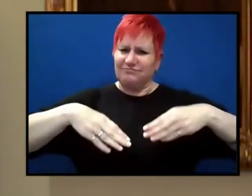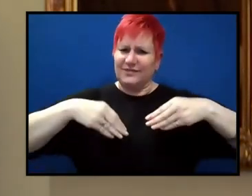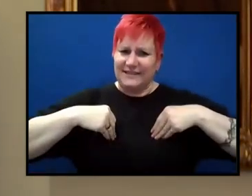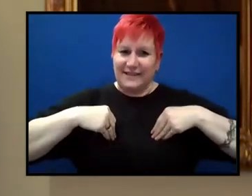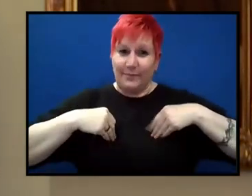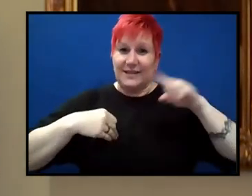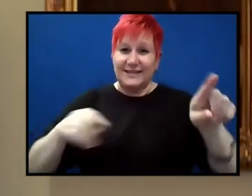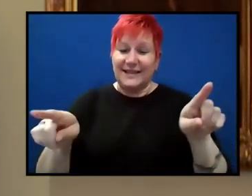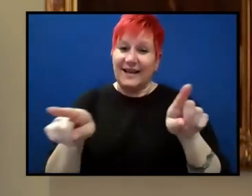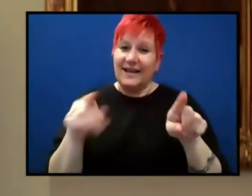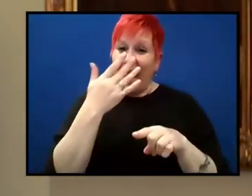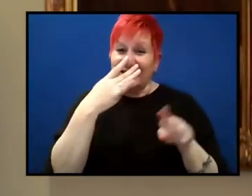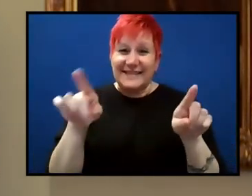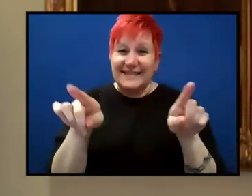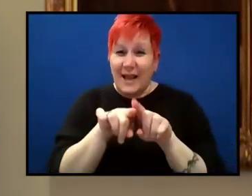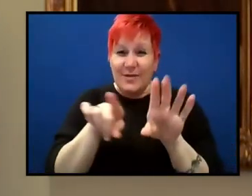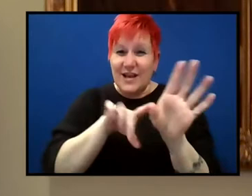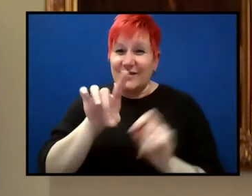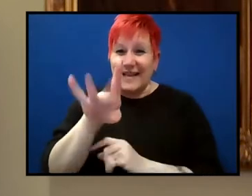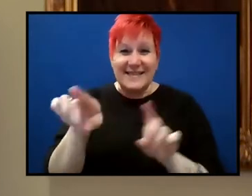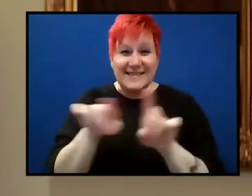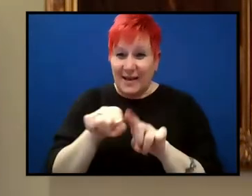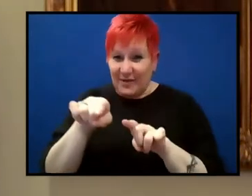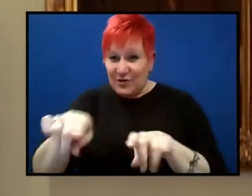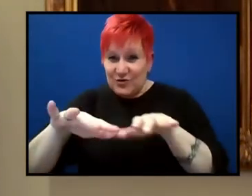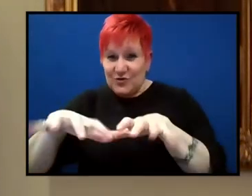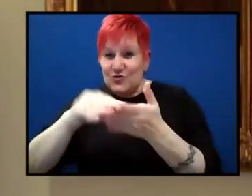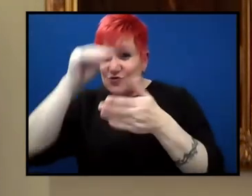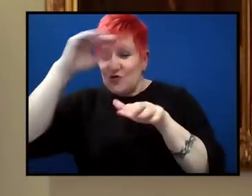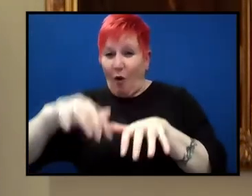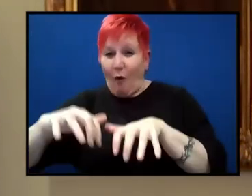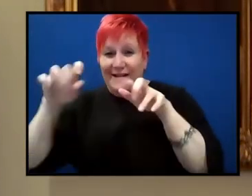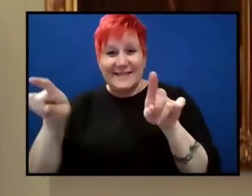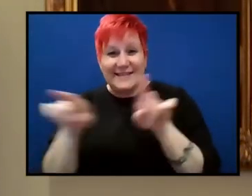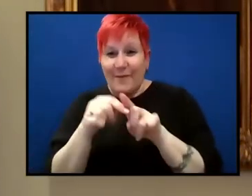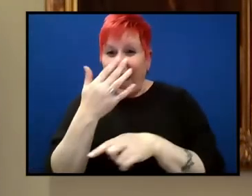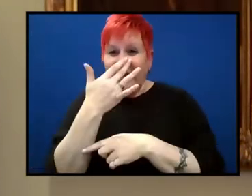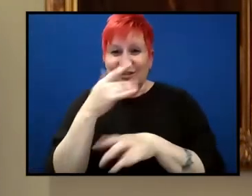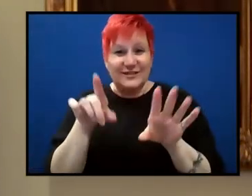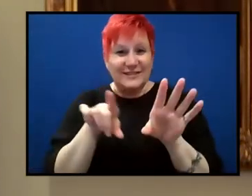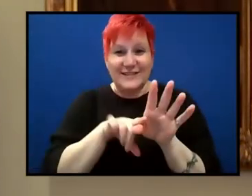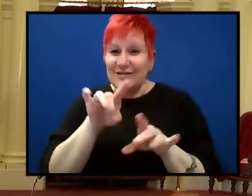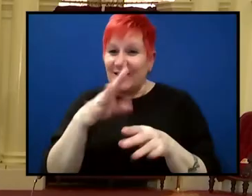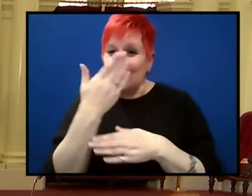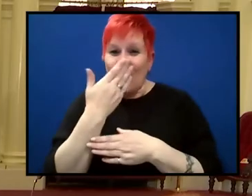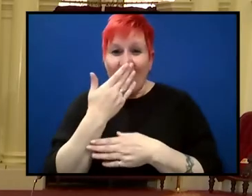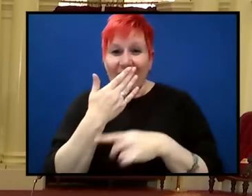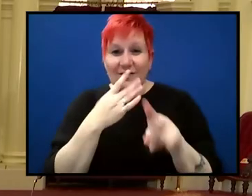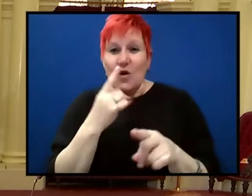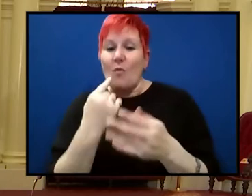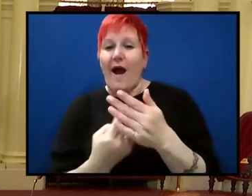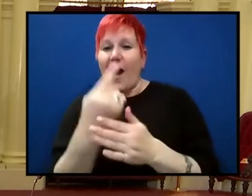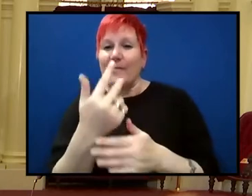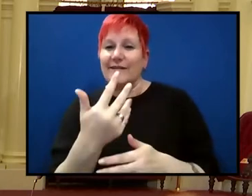You're in a year 10 high school student in Melbourne. And so, so tell us about that. What, what happened in that year? There was a